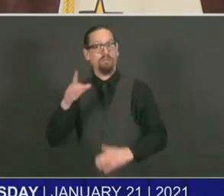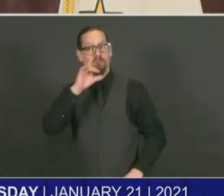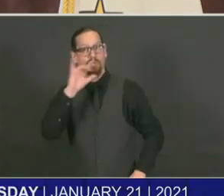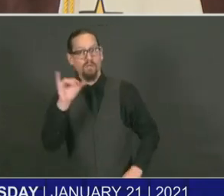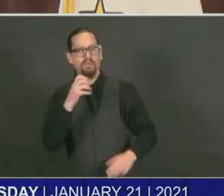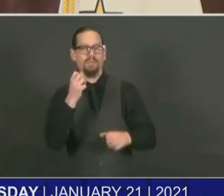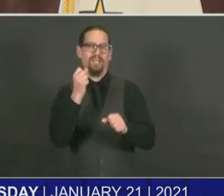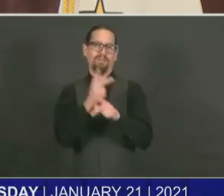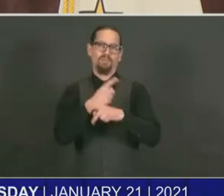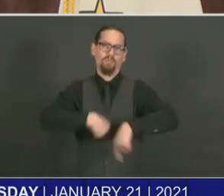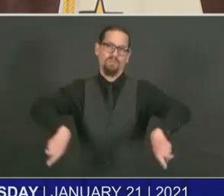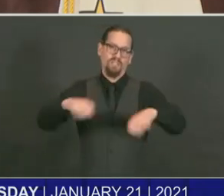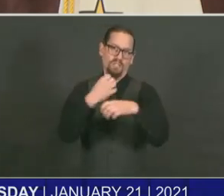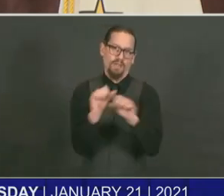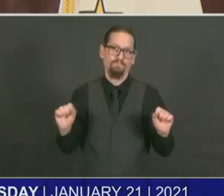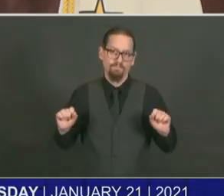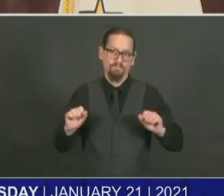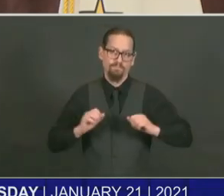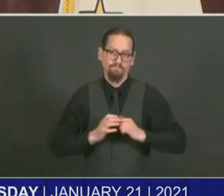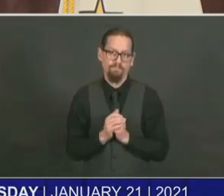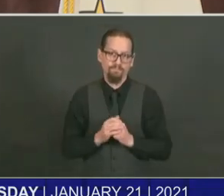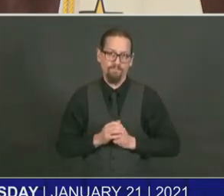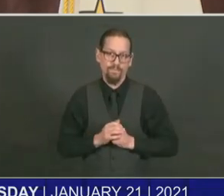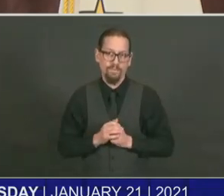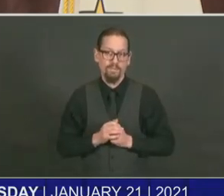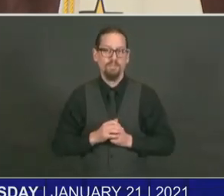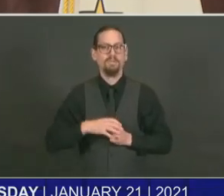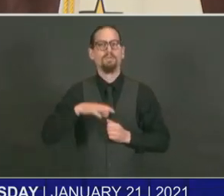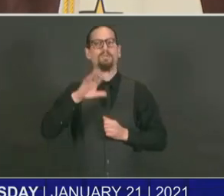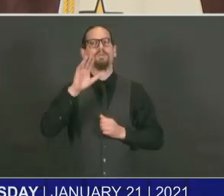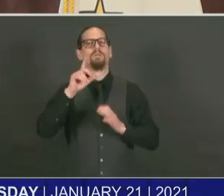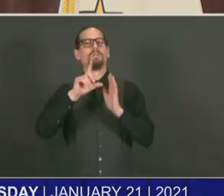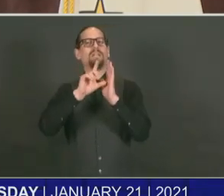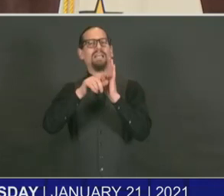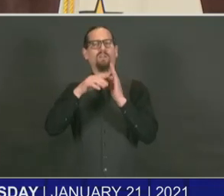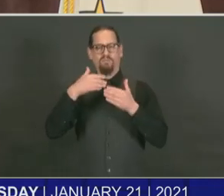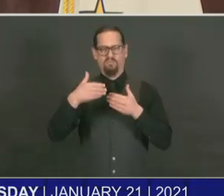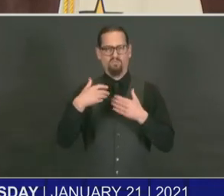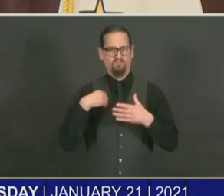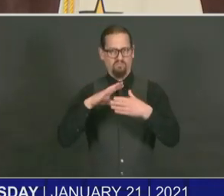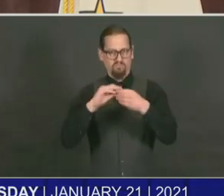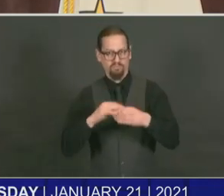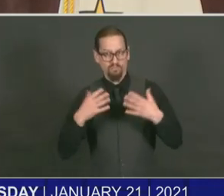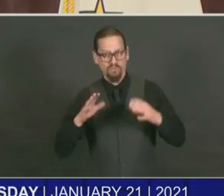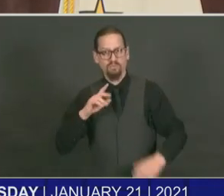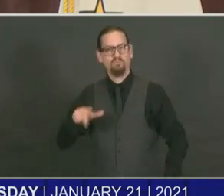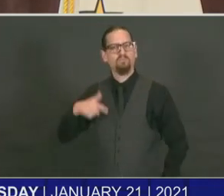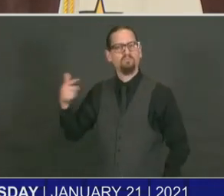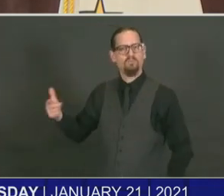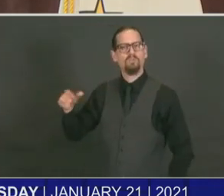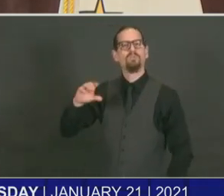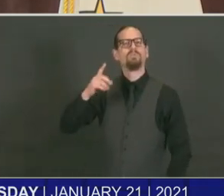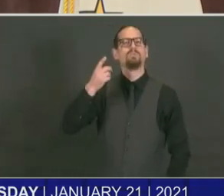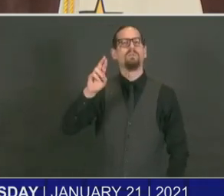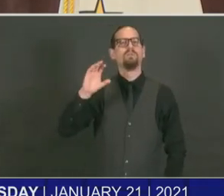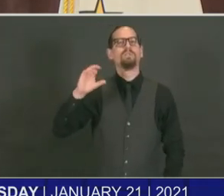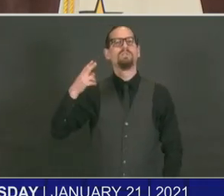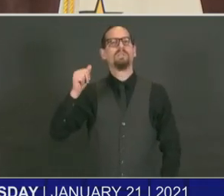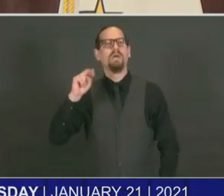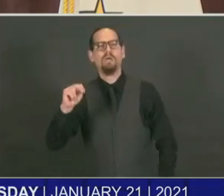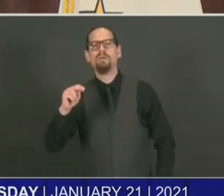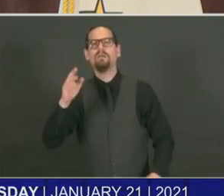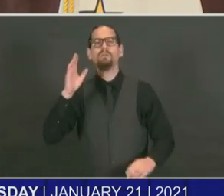possible. Dr. Chan is going to provide some more detailed updates on where we stand in our vaccination campaign,